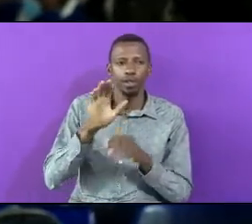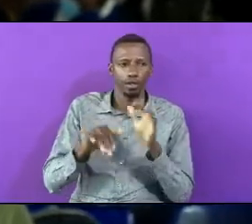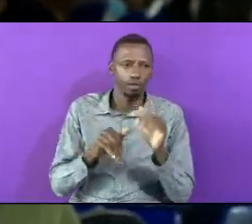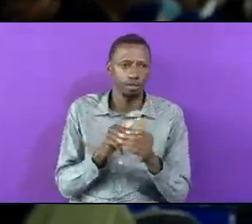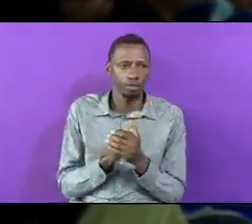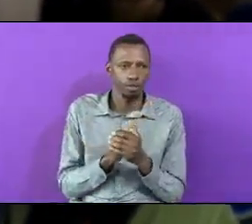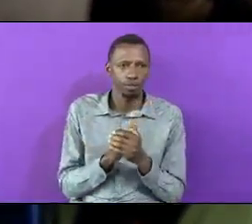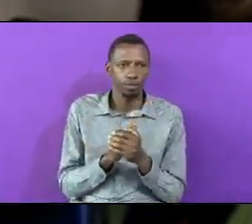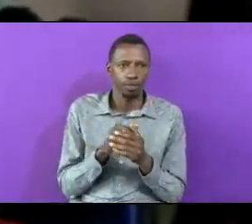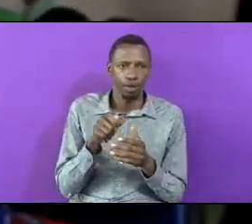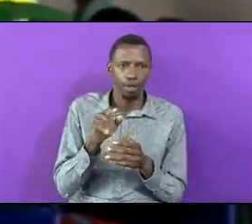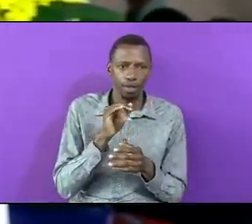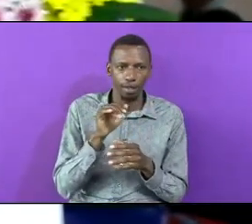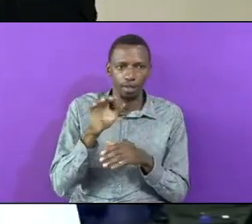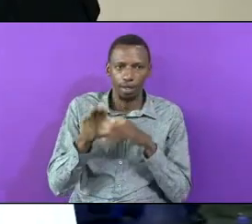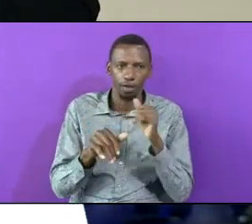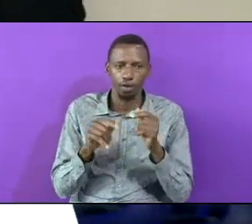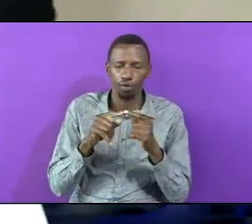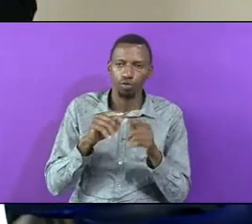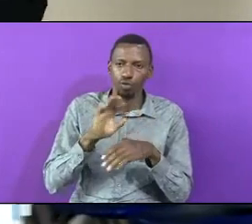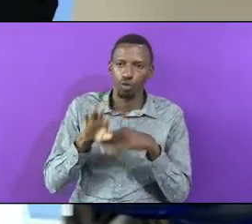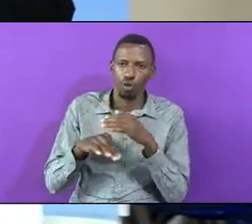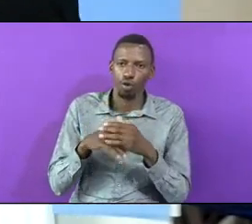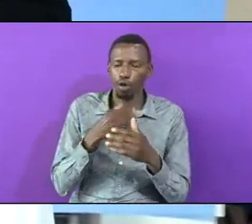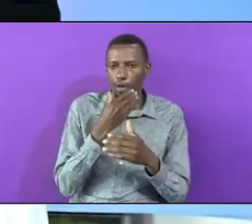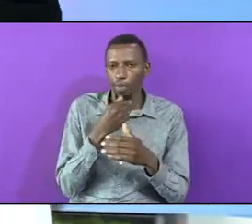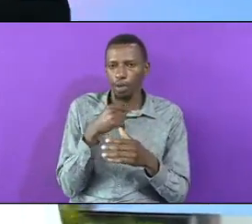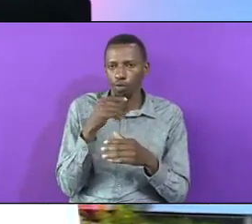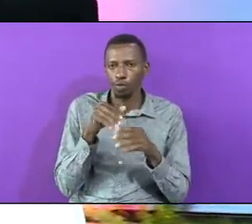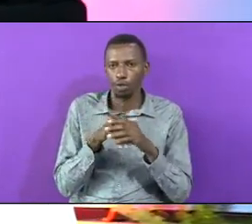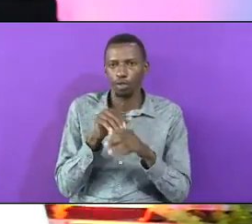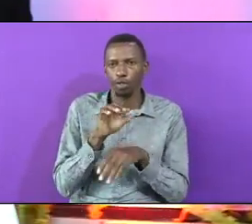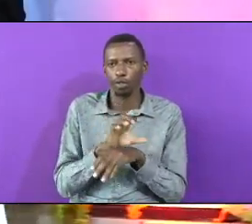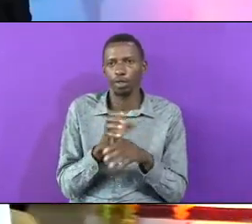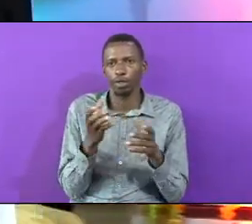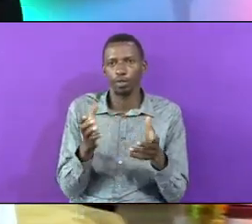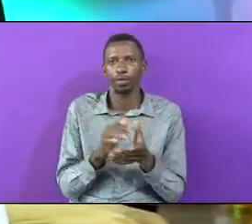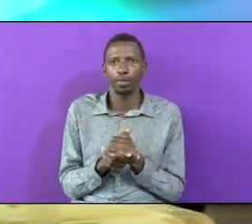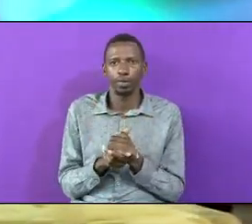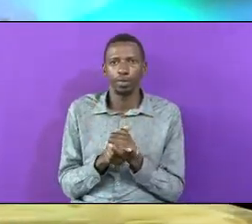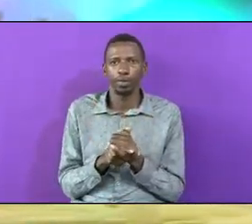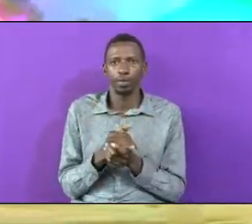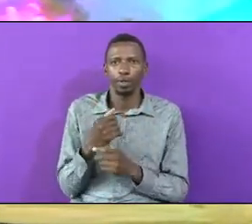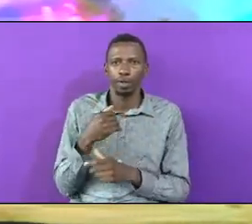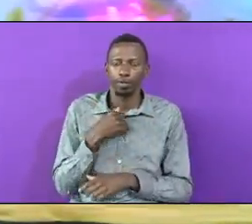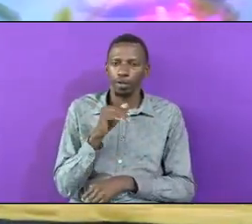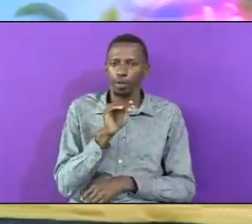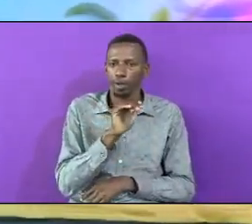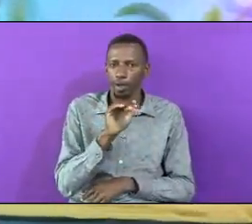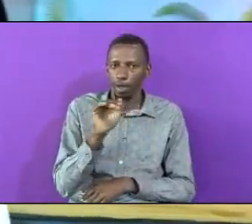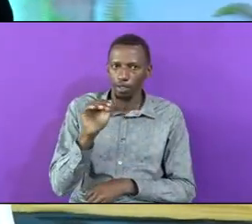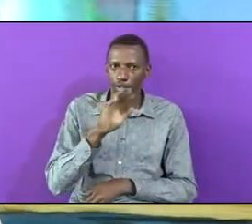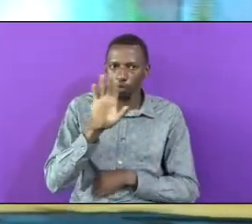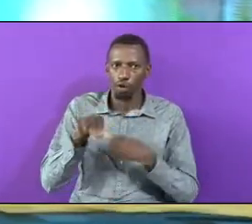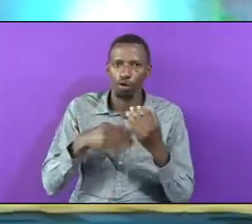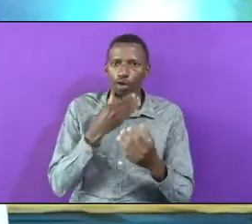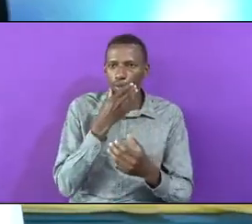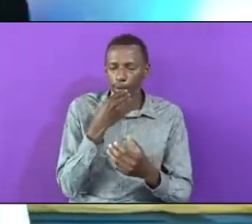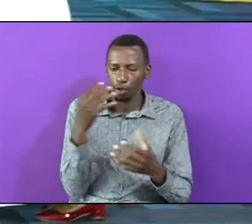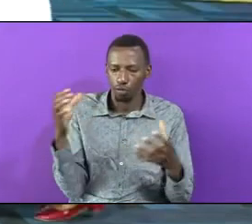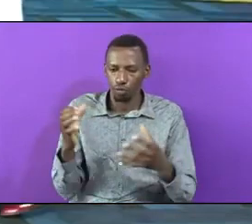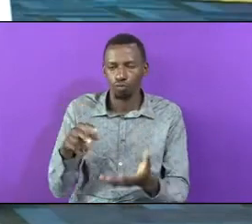And It's A Call To All The Men That Is In The Congregation And I'm Asking All The Men To Rise Up